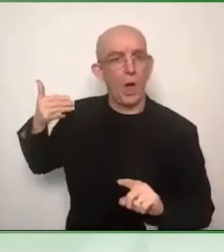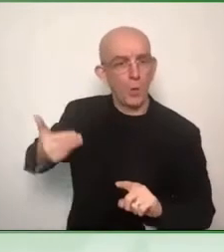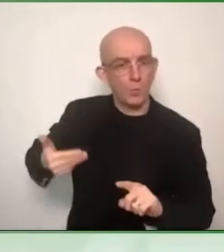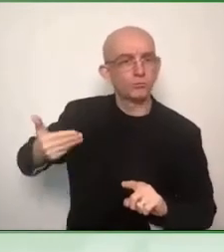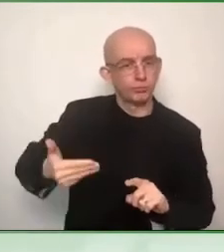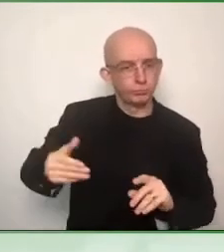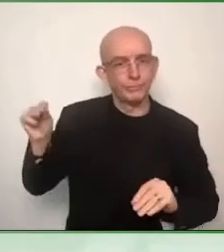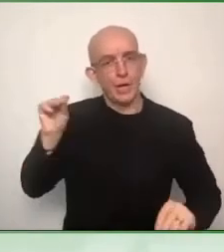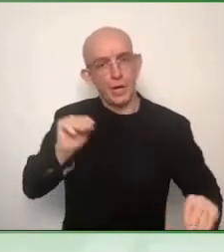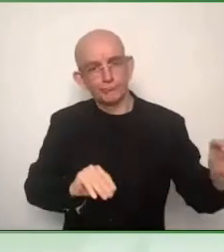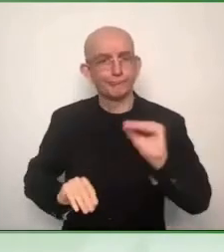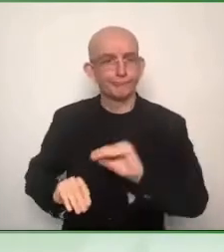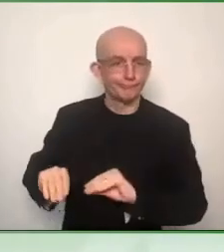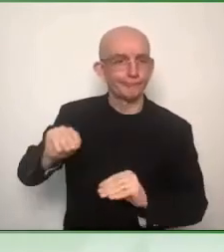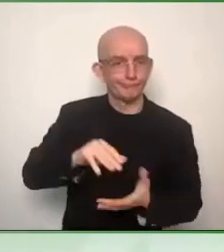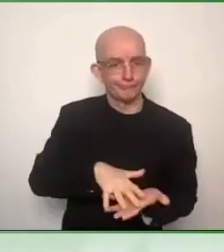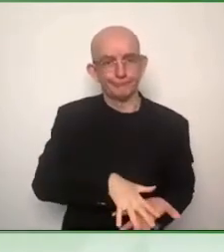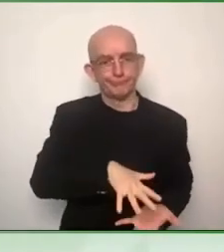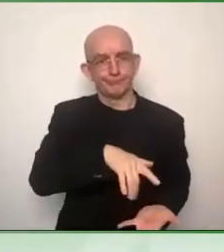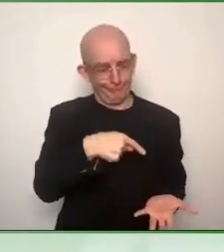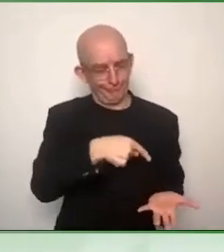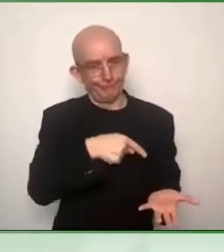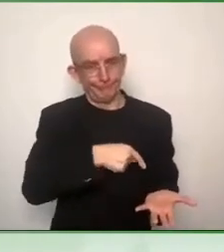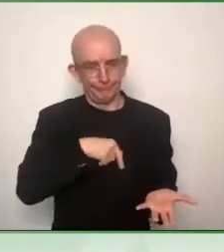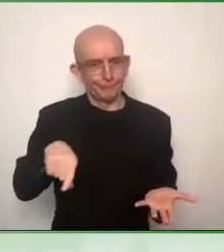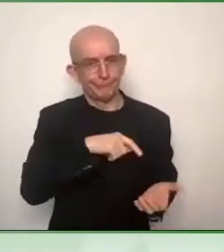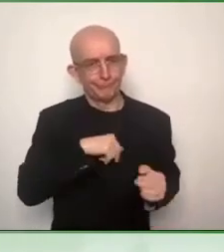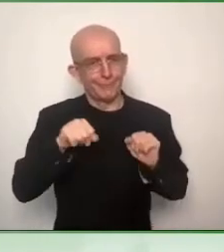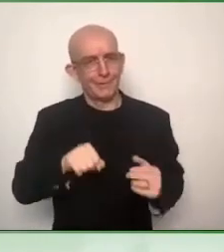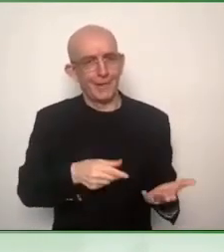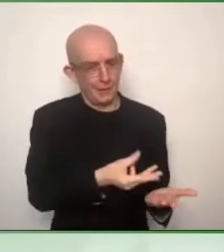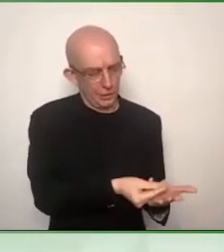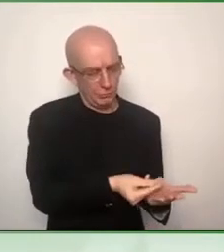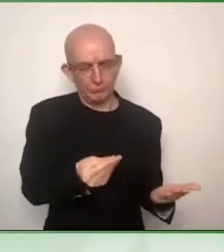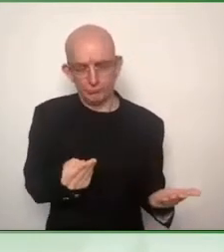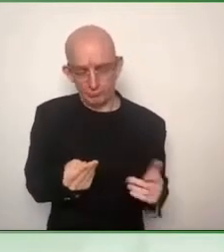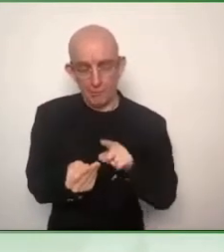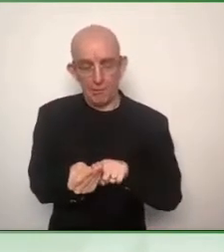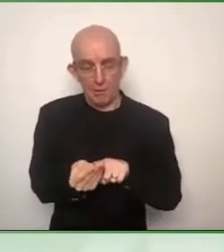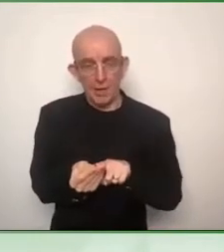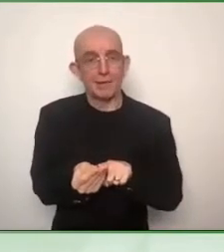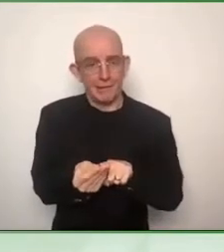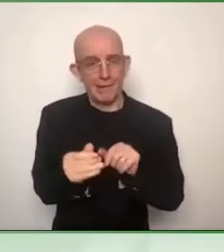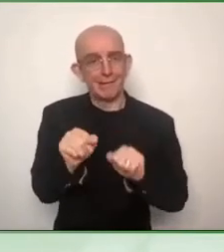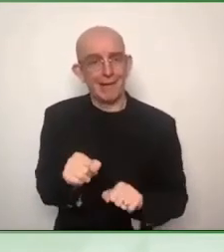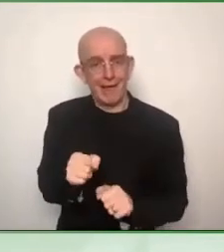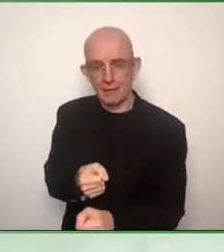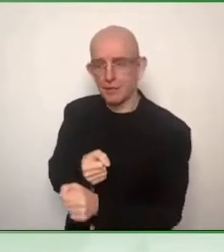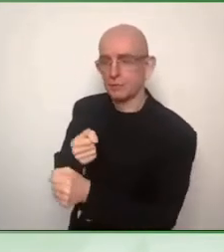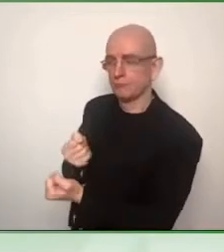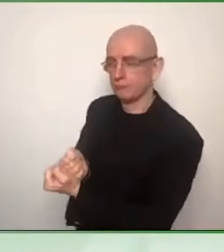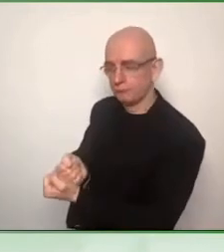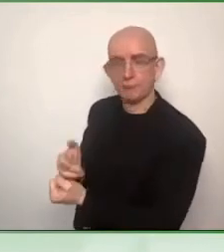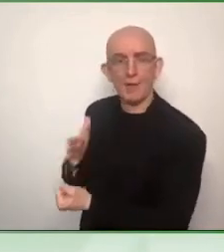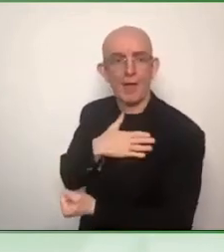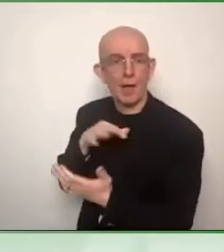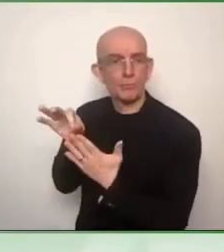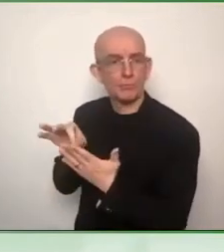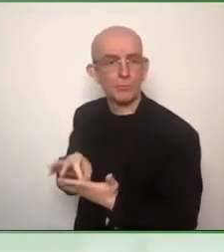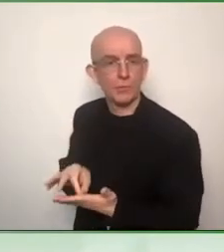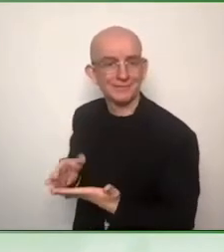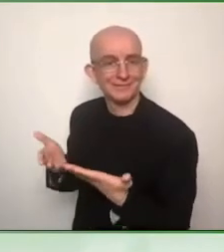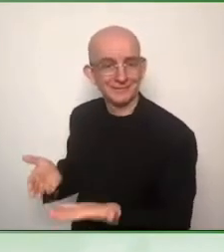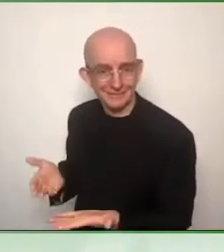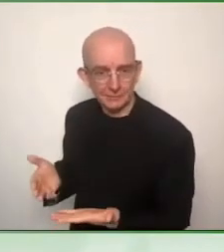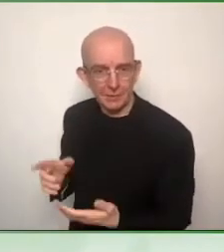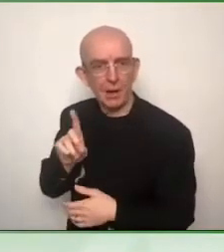certain moment, the Web Accessibility Directive, but we did not have the Accessibility Act yet working. Nevertheless, we